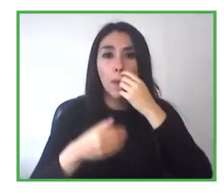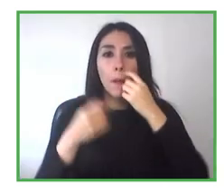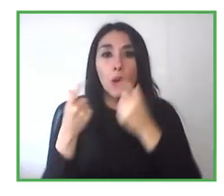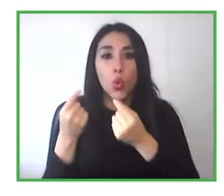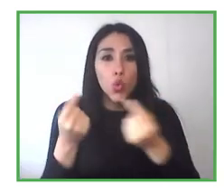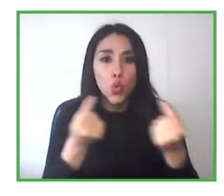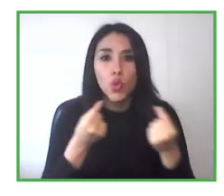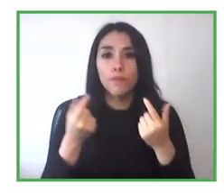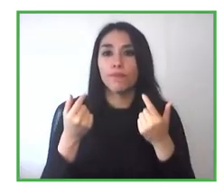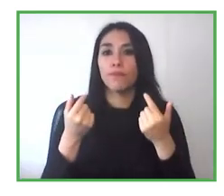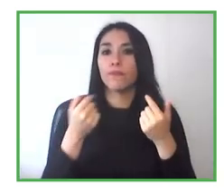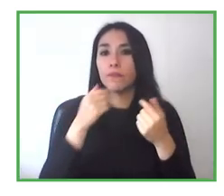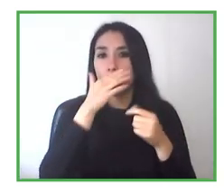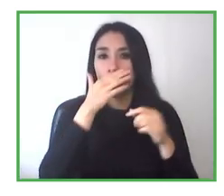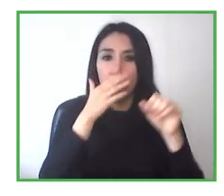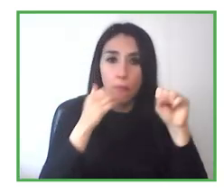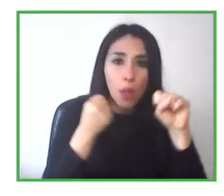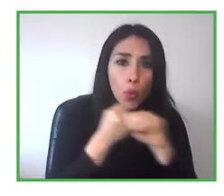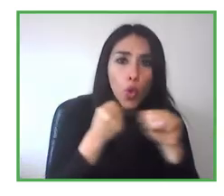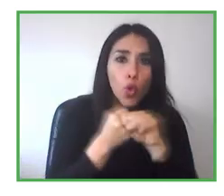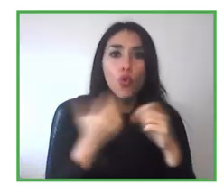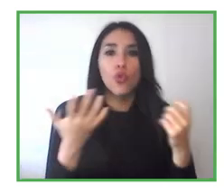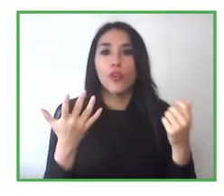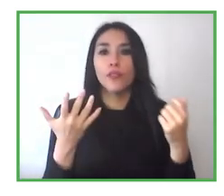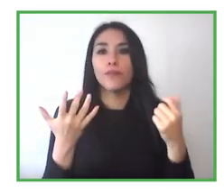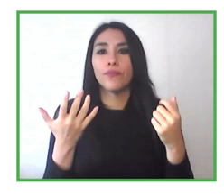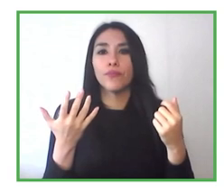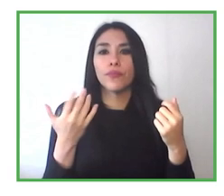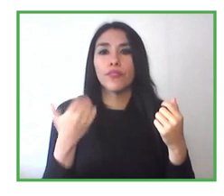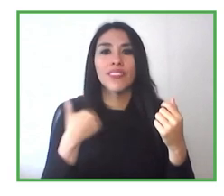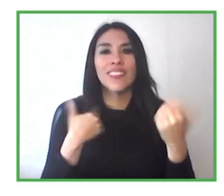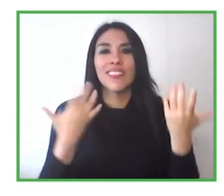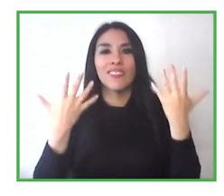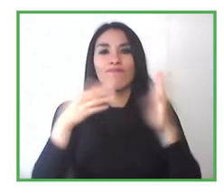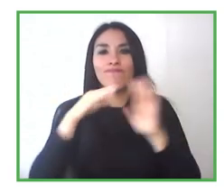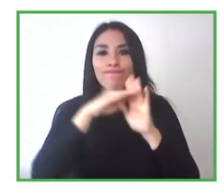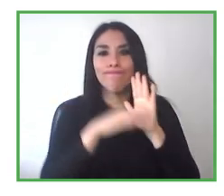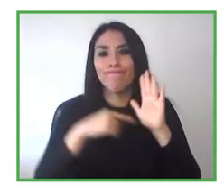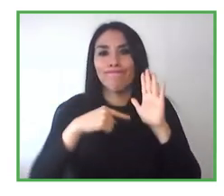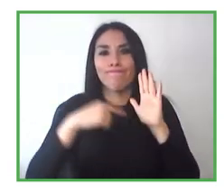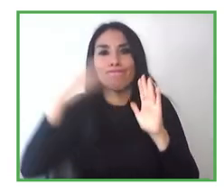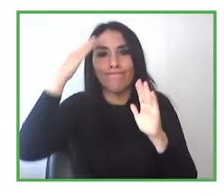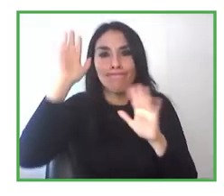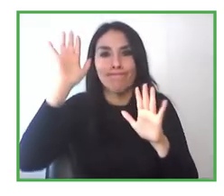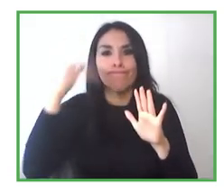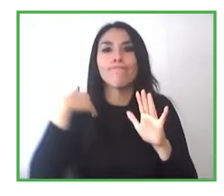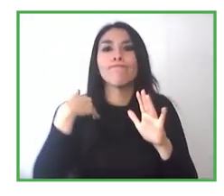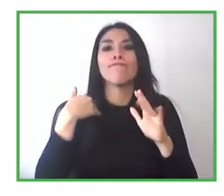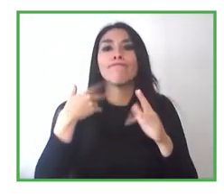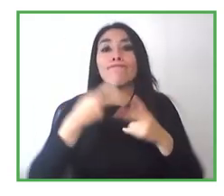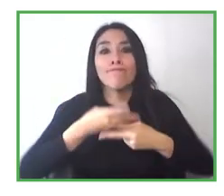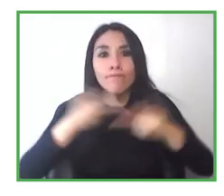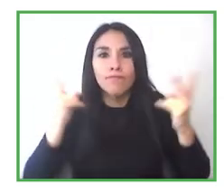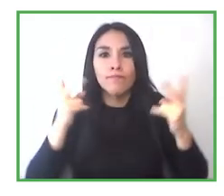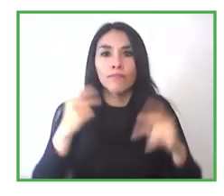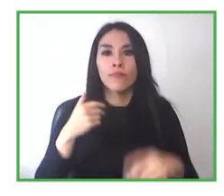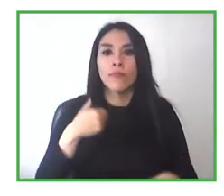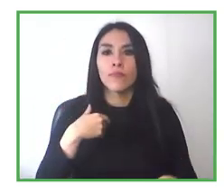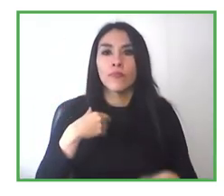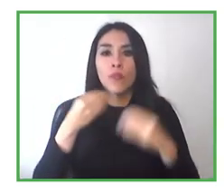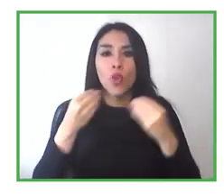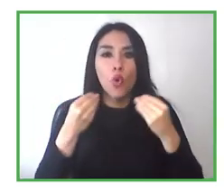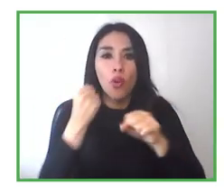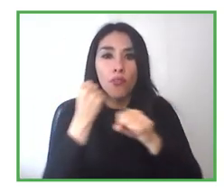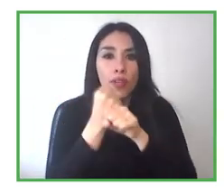And in fact, how to publish an inclusive offer, position programme. So the